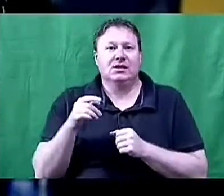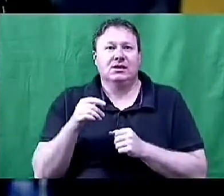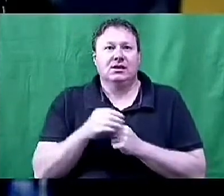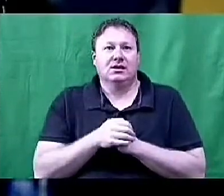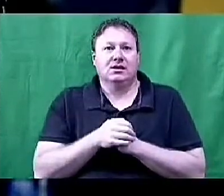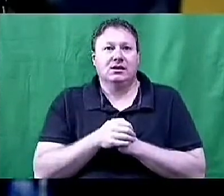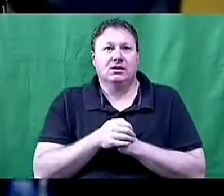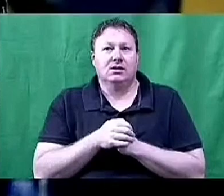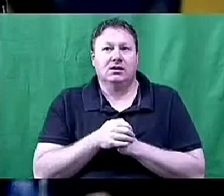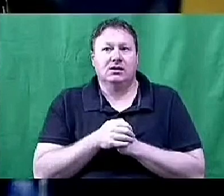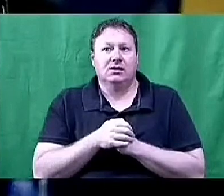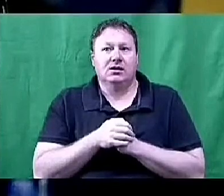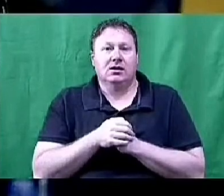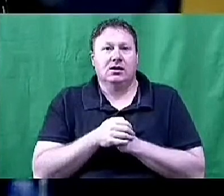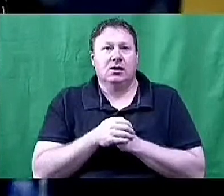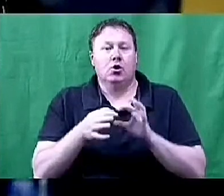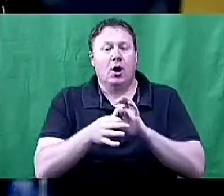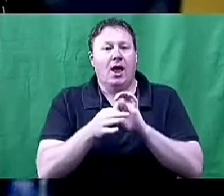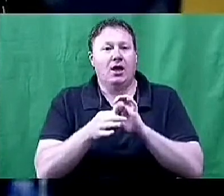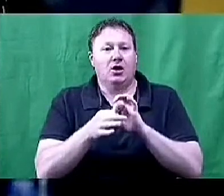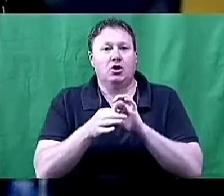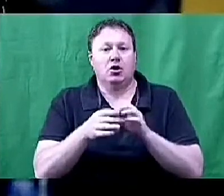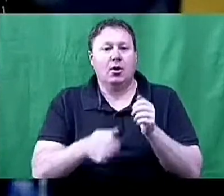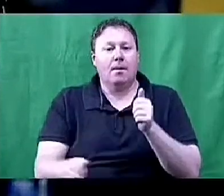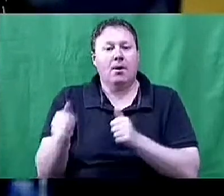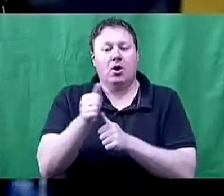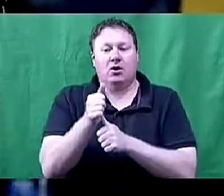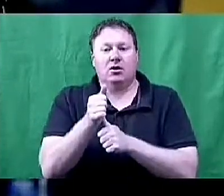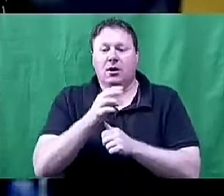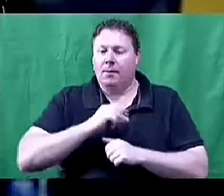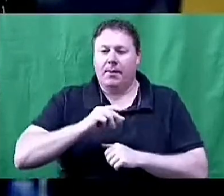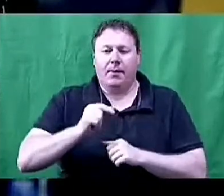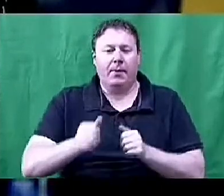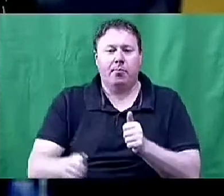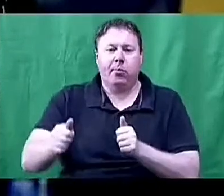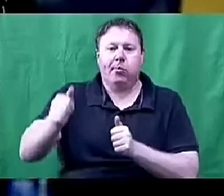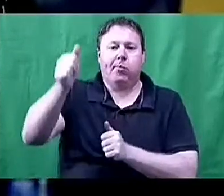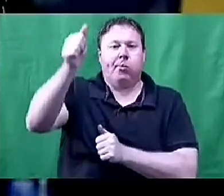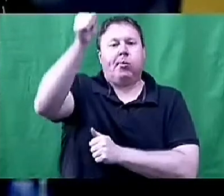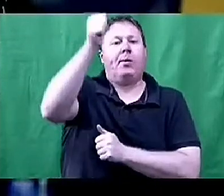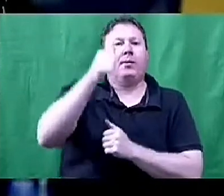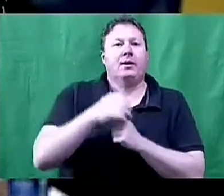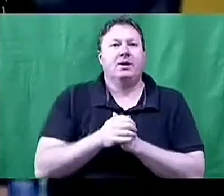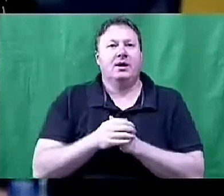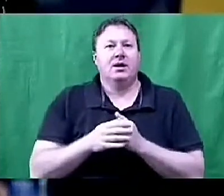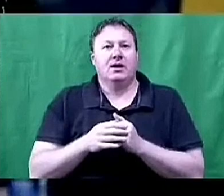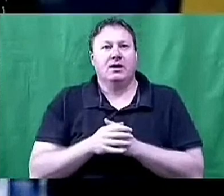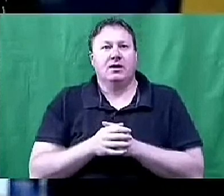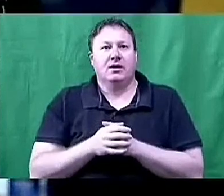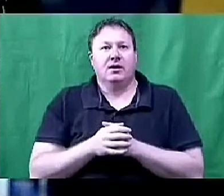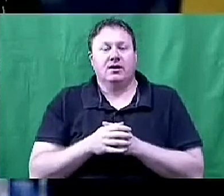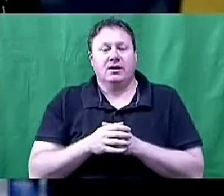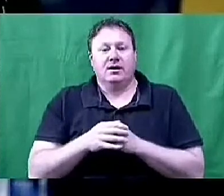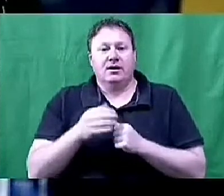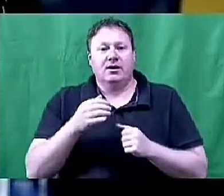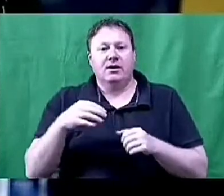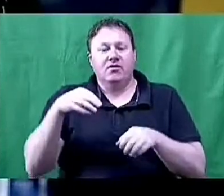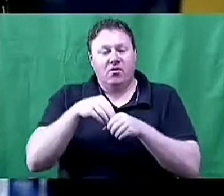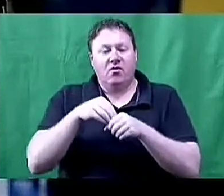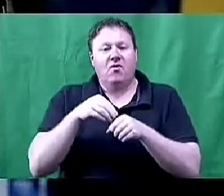rather odious Menzi Similani, led to speedy promotions and her very vocal and active support of his role in the capture of the NPA.